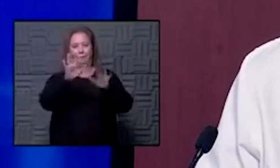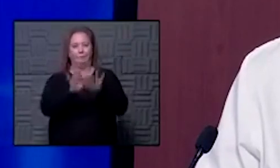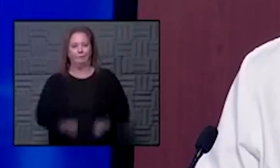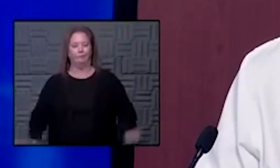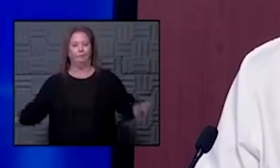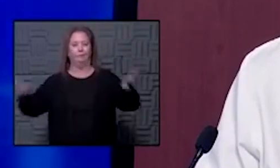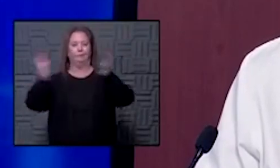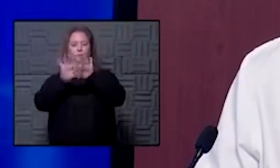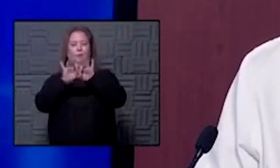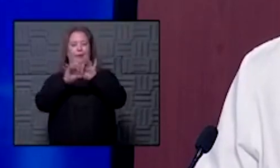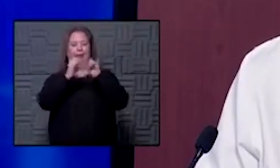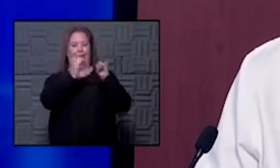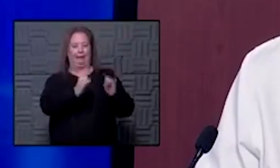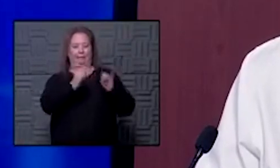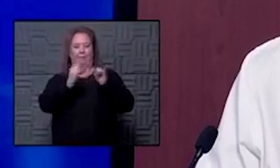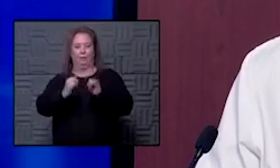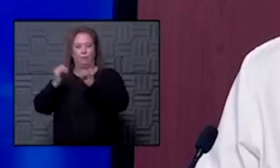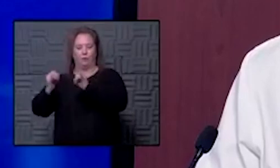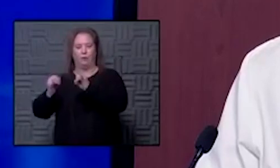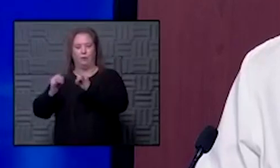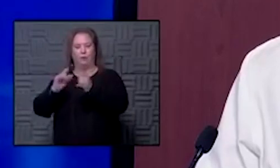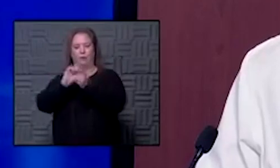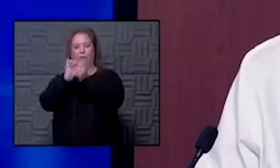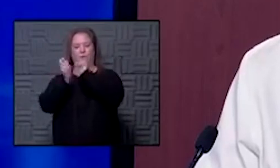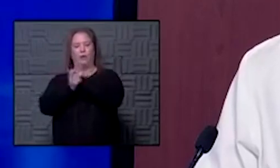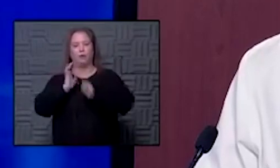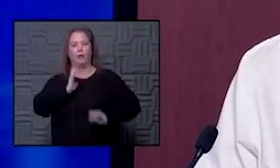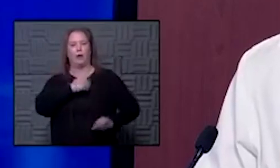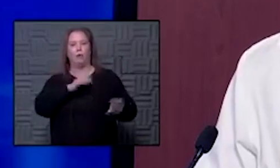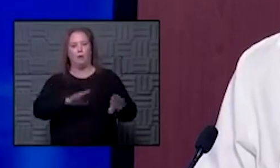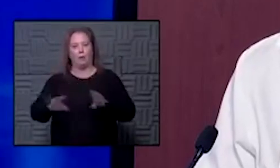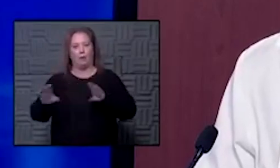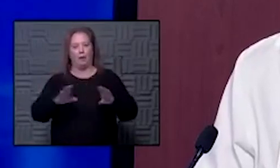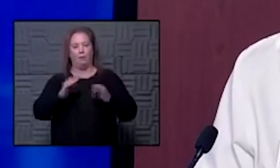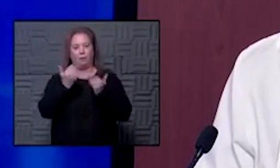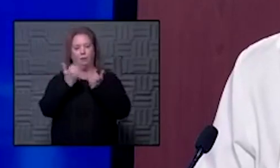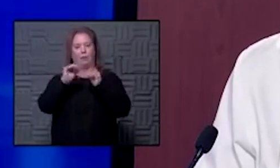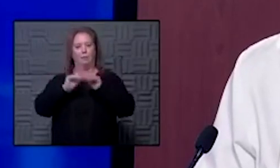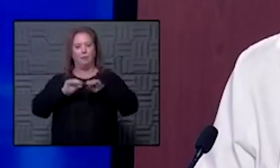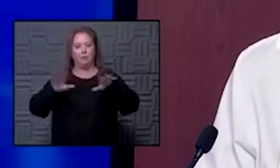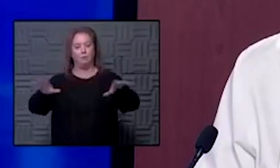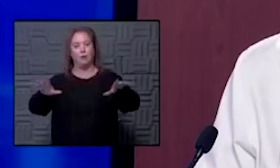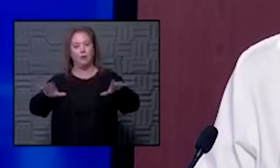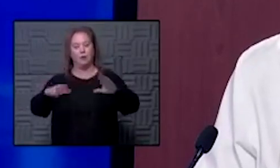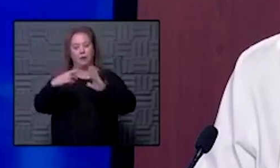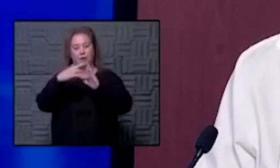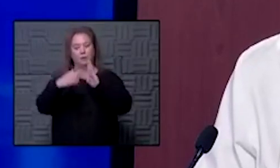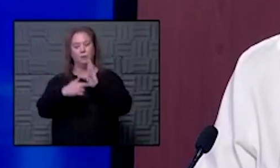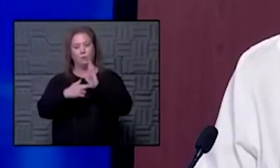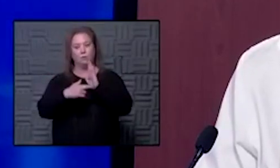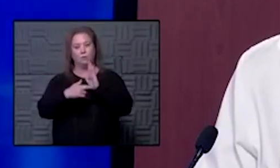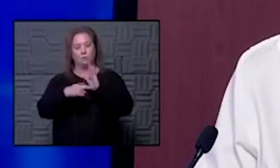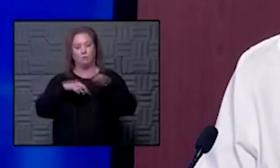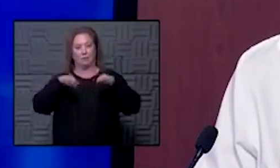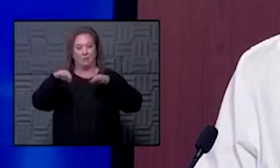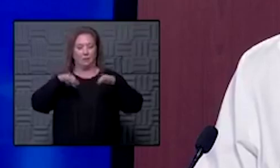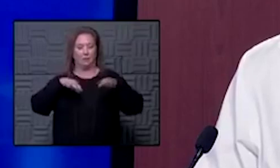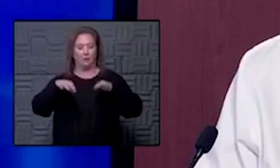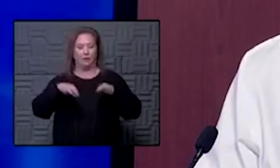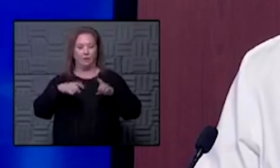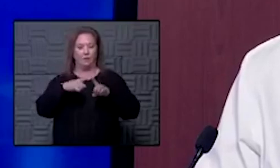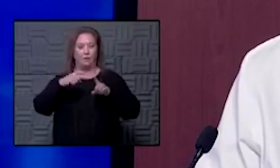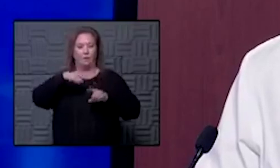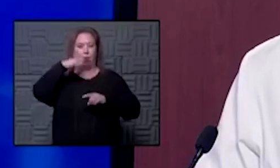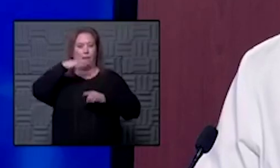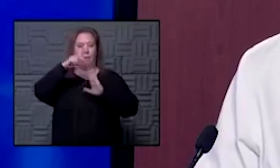to do things right to change our behavior to mitigate that spread and the rules as they were outlined um from